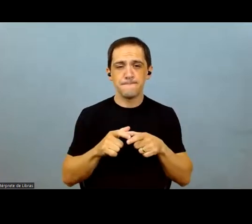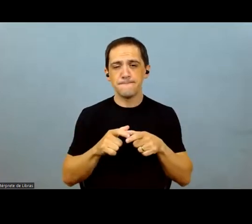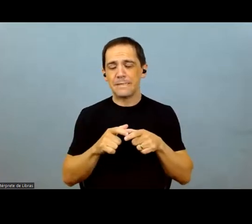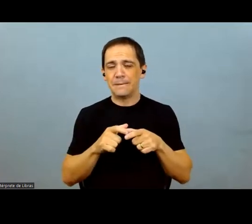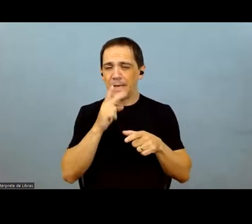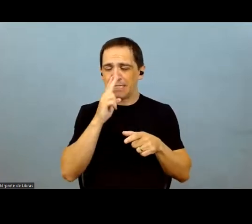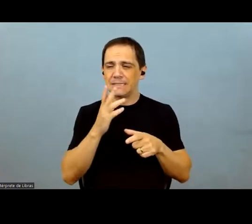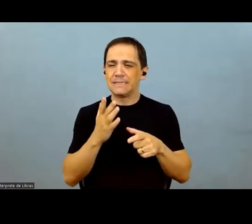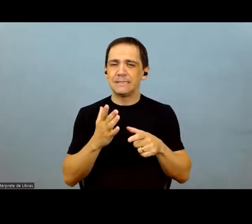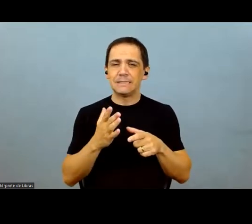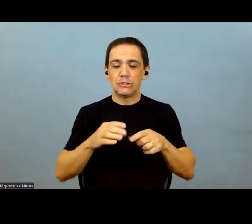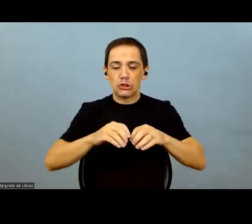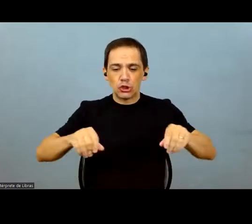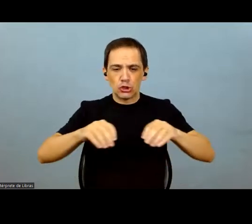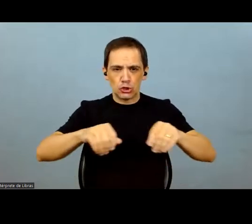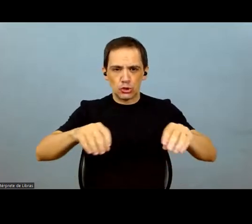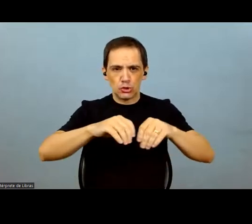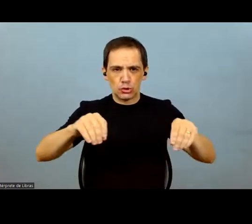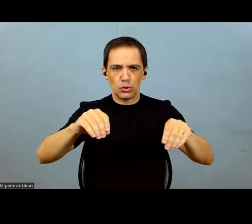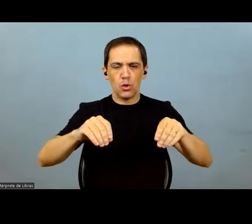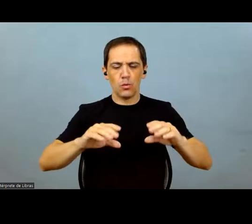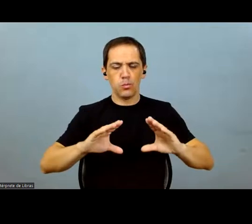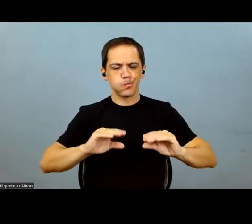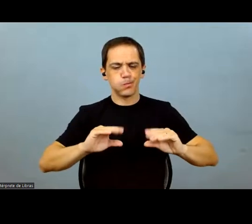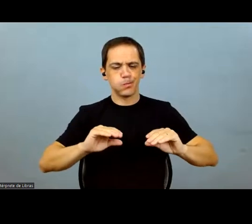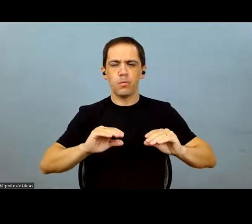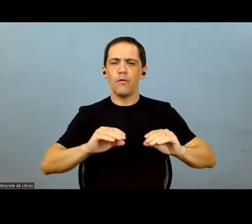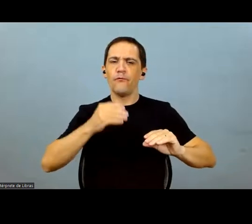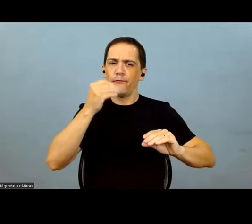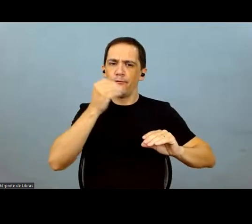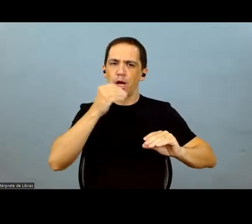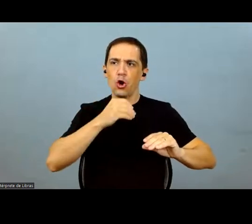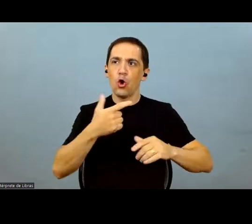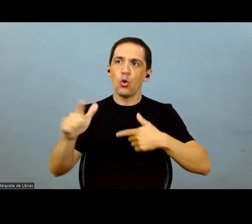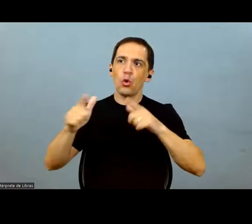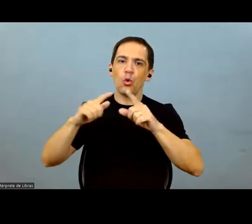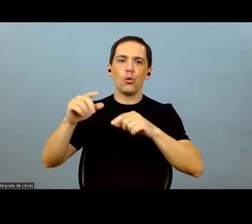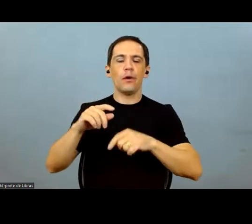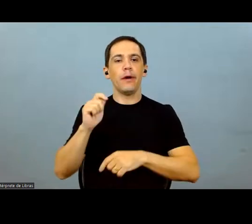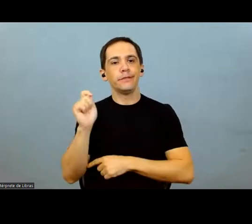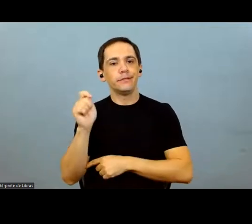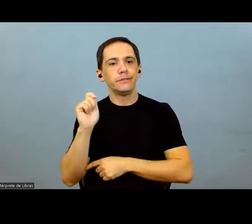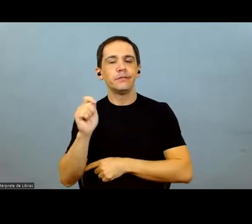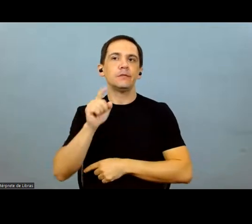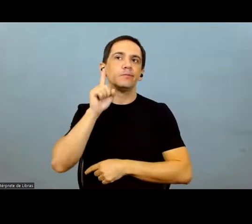adjustments should be theoretically less.